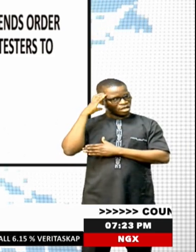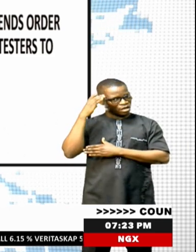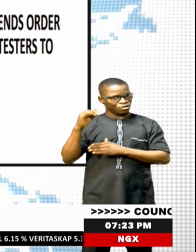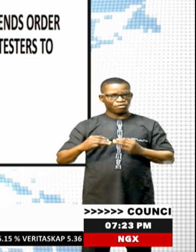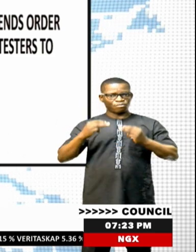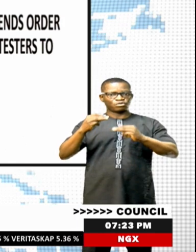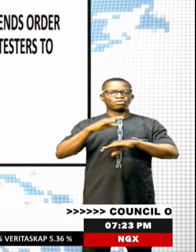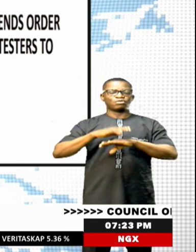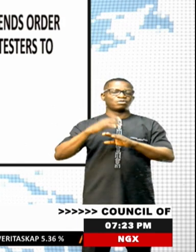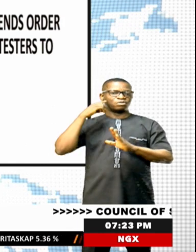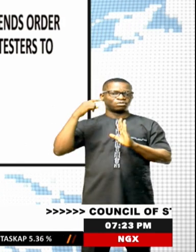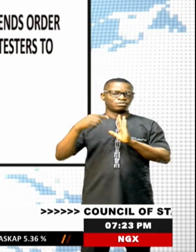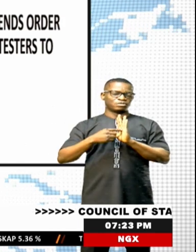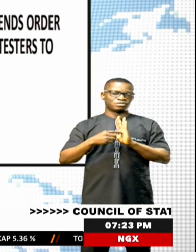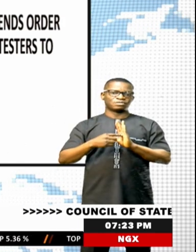on notice.